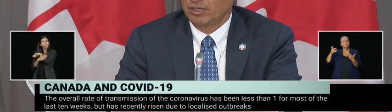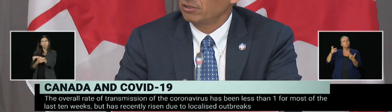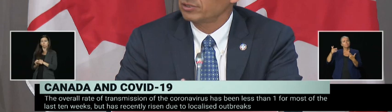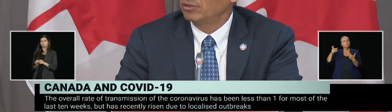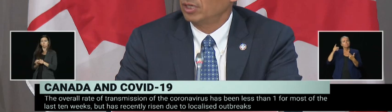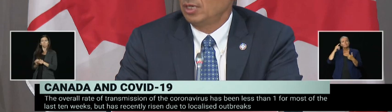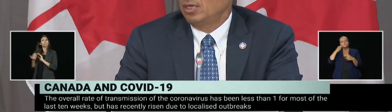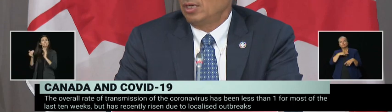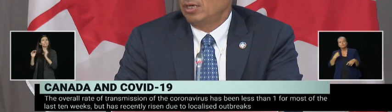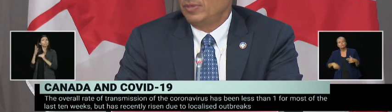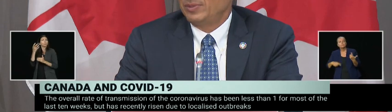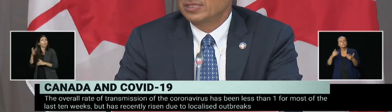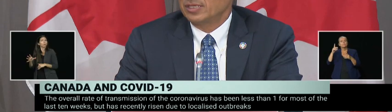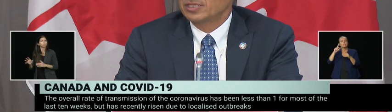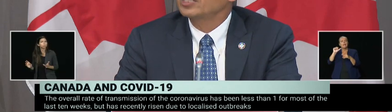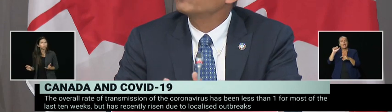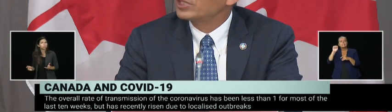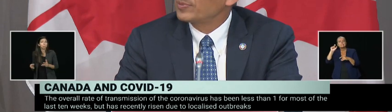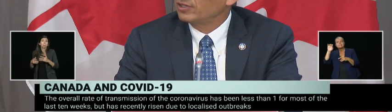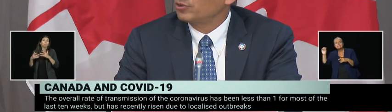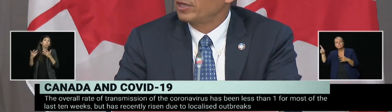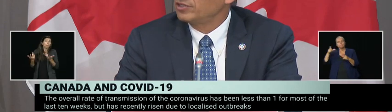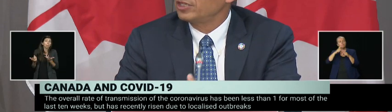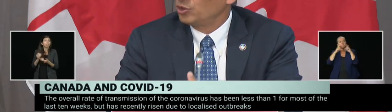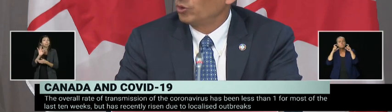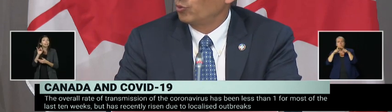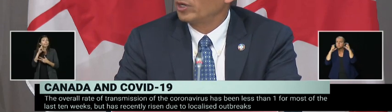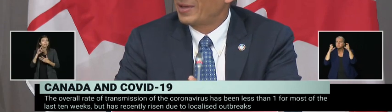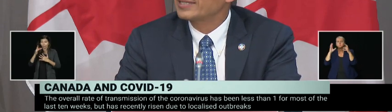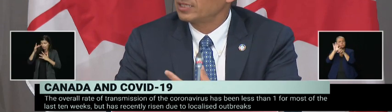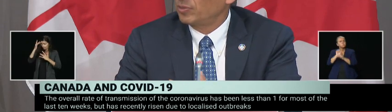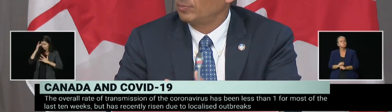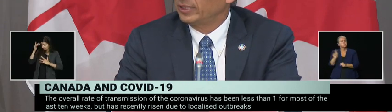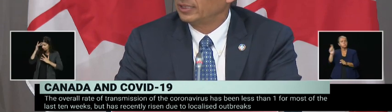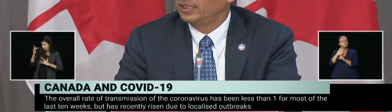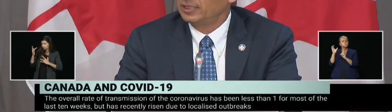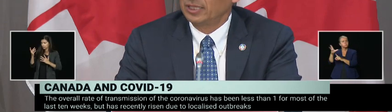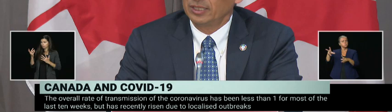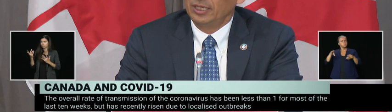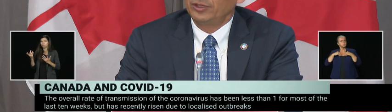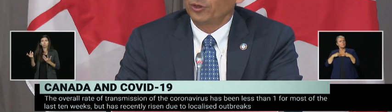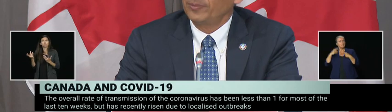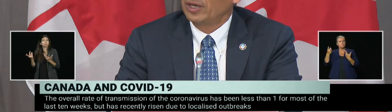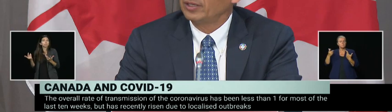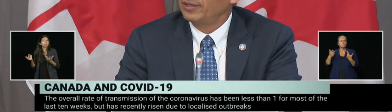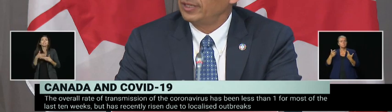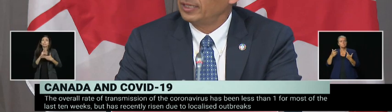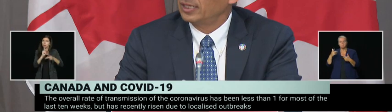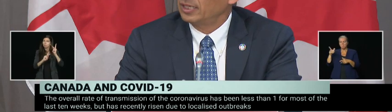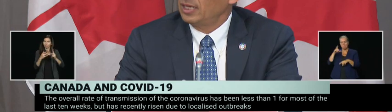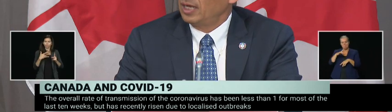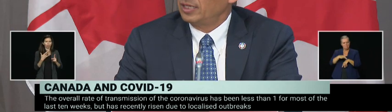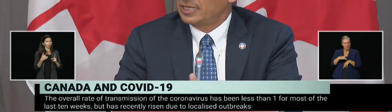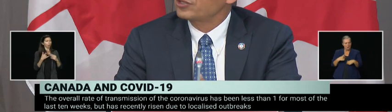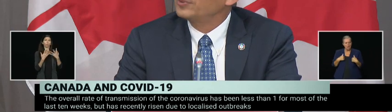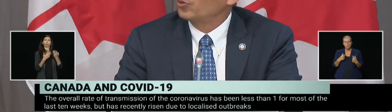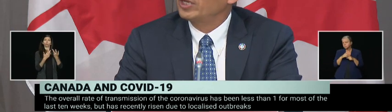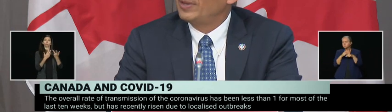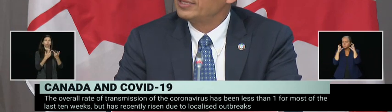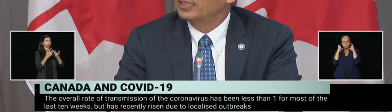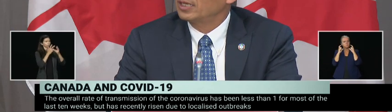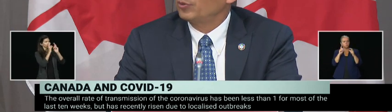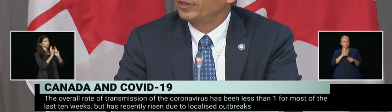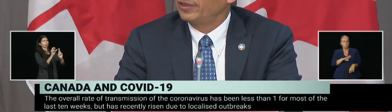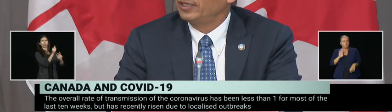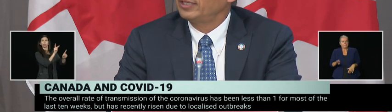shows, I think, also maybe it's a sign of respect to others that you would wear a mask in public. In North America, I think it's actually been